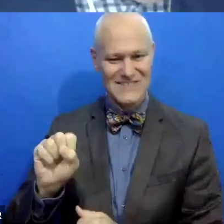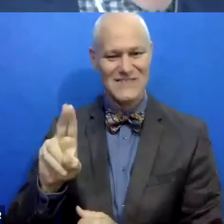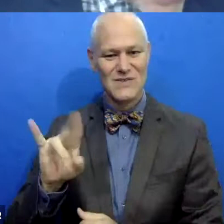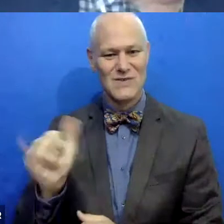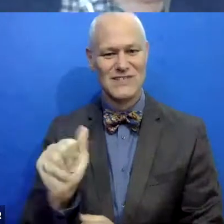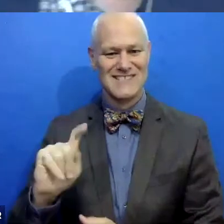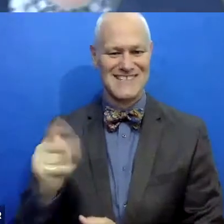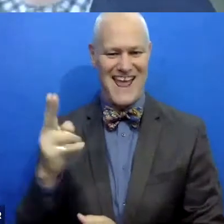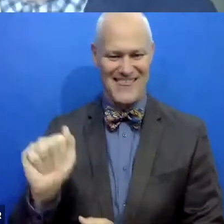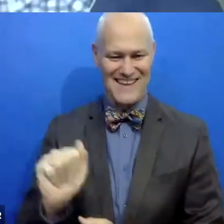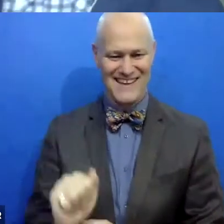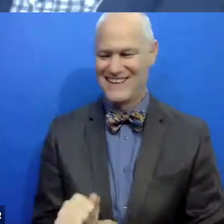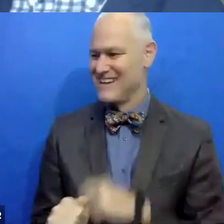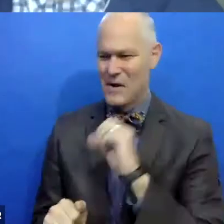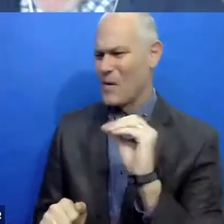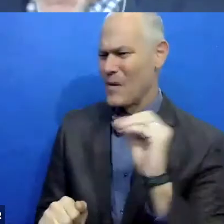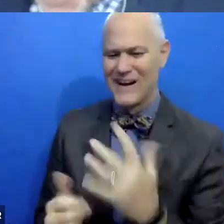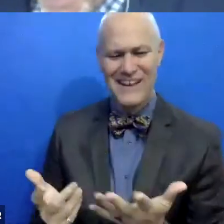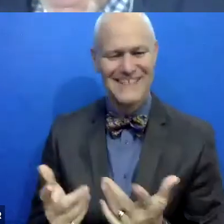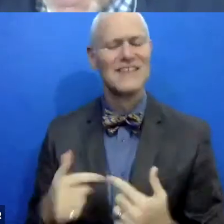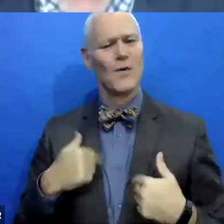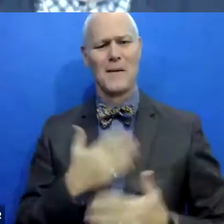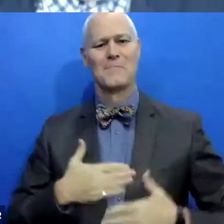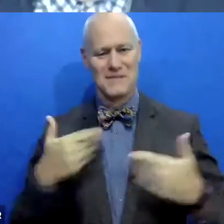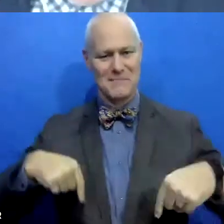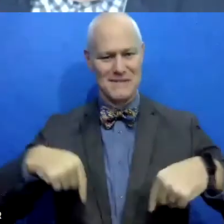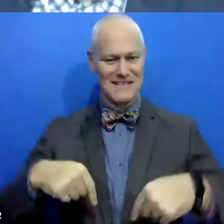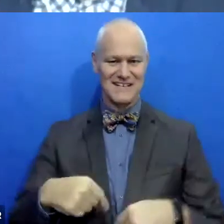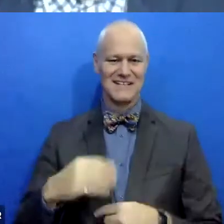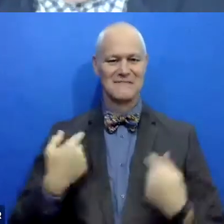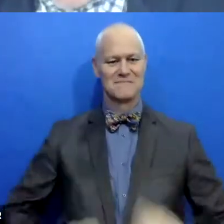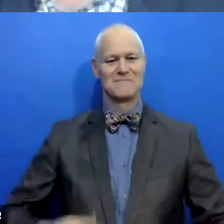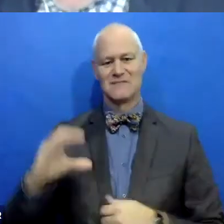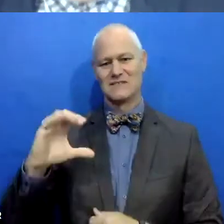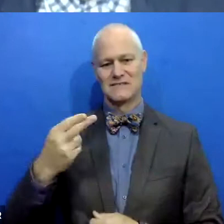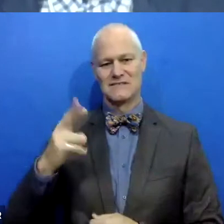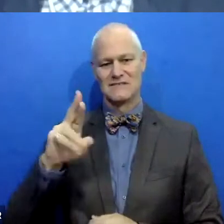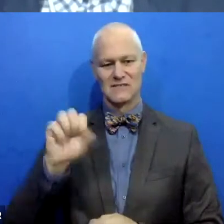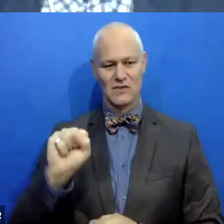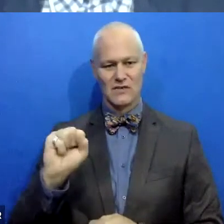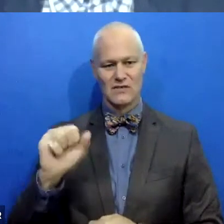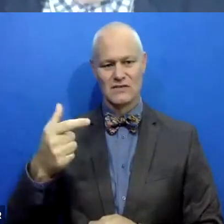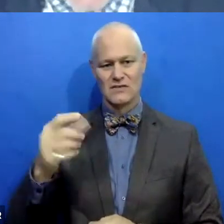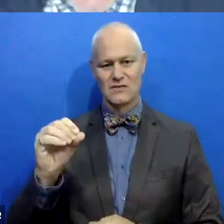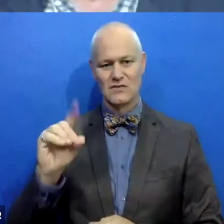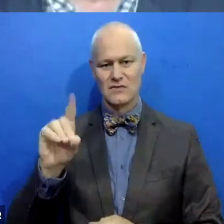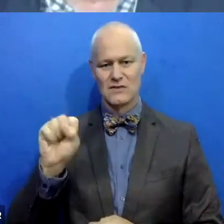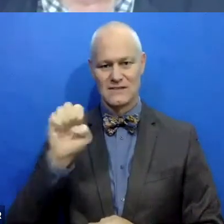I appreciate being here. My name is Chris Godsey. I'm in Duluth, Minnesota,